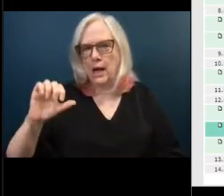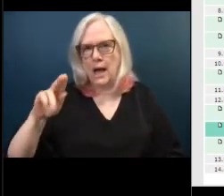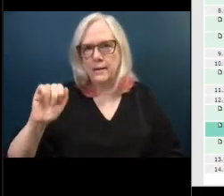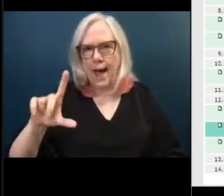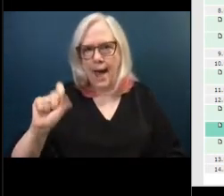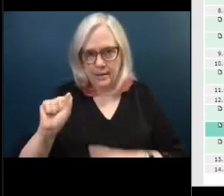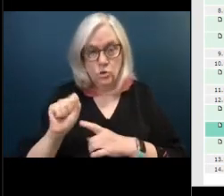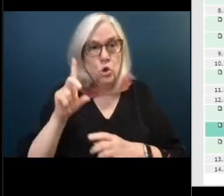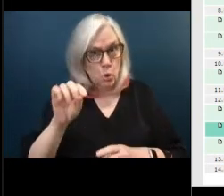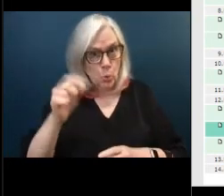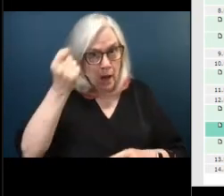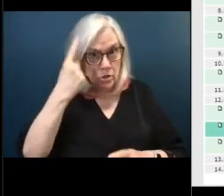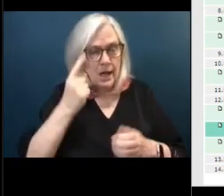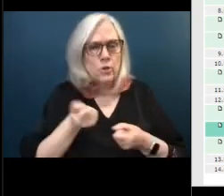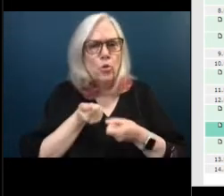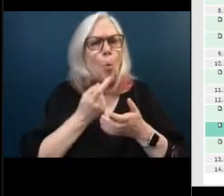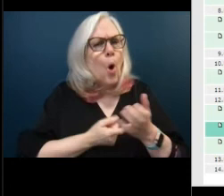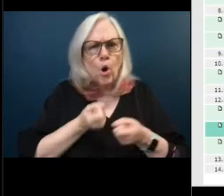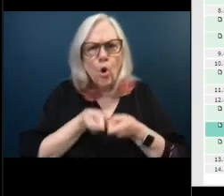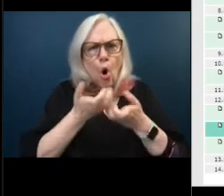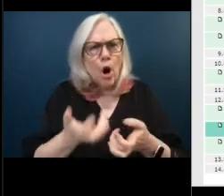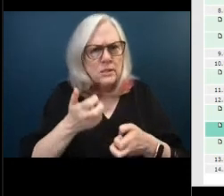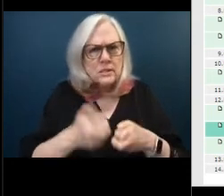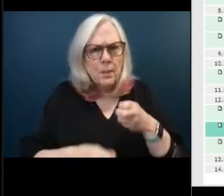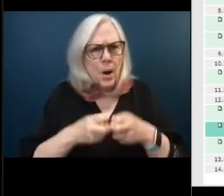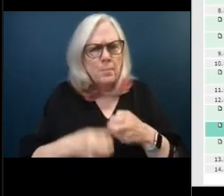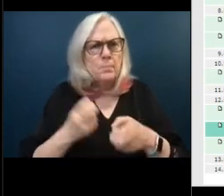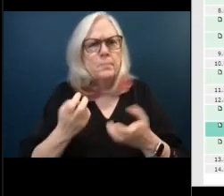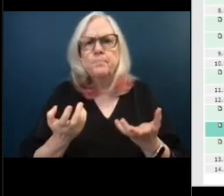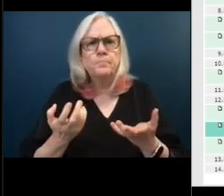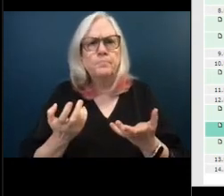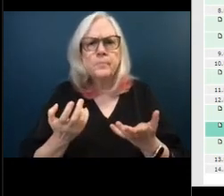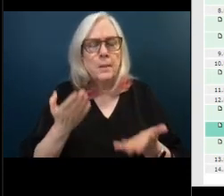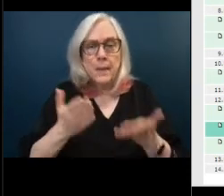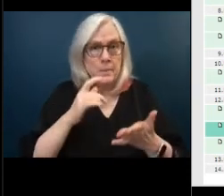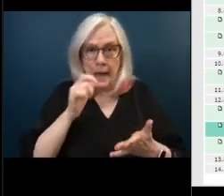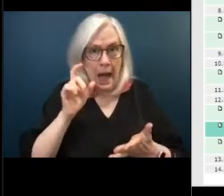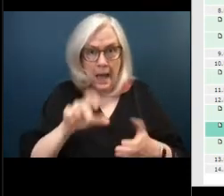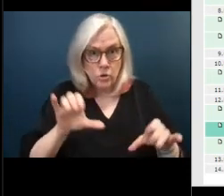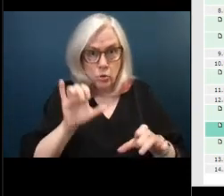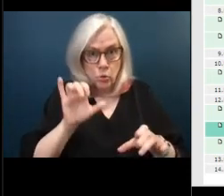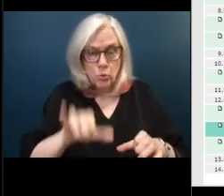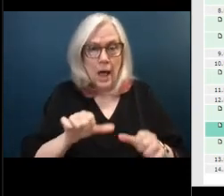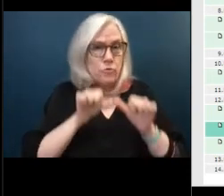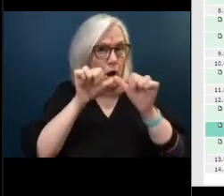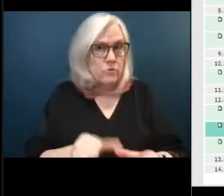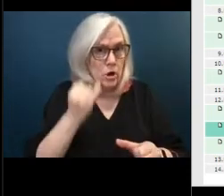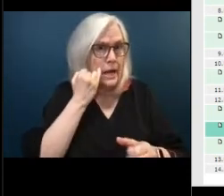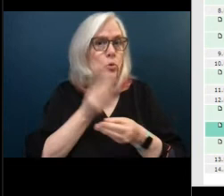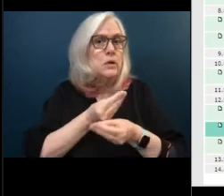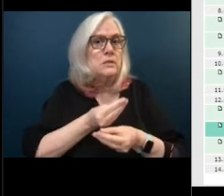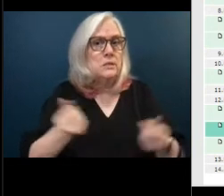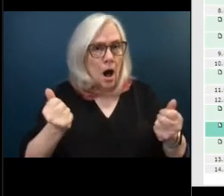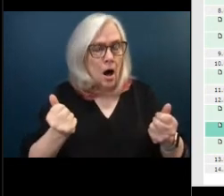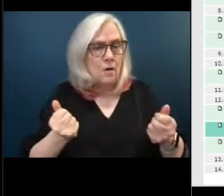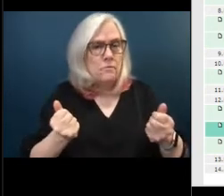we need to take care of it but let's we may not have to do it forever if we solve the underlying reason for why we have this problem in the first